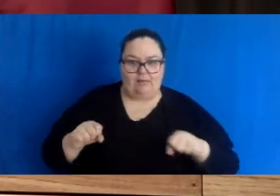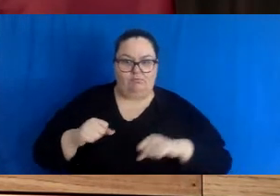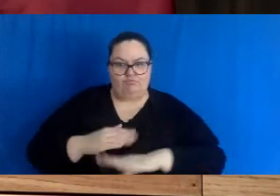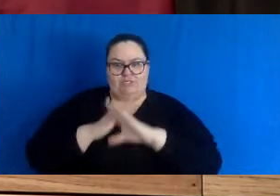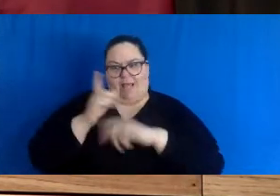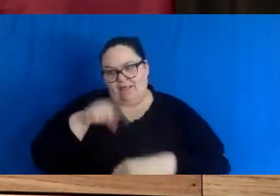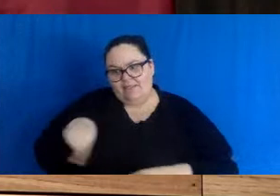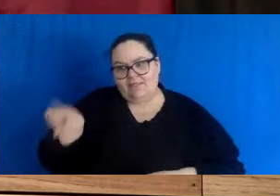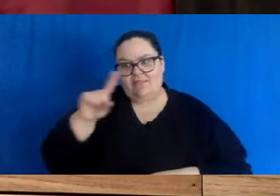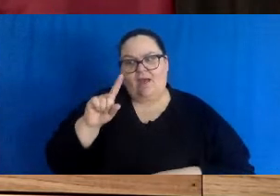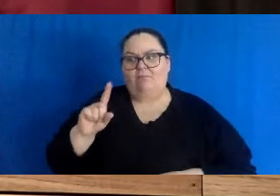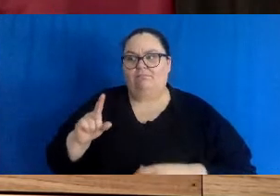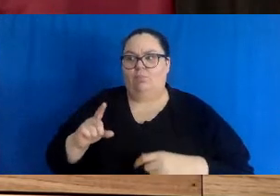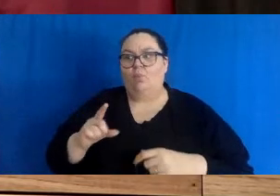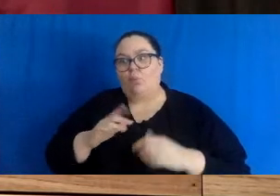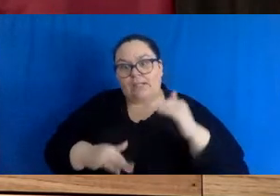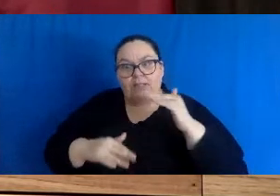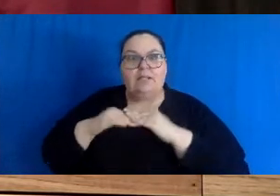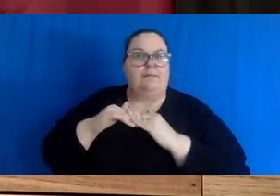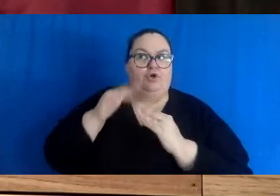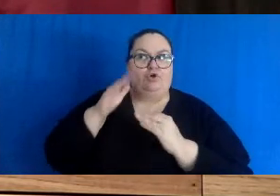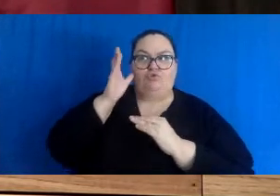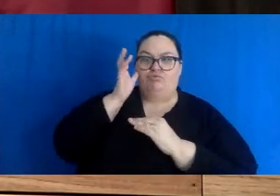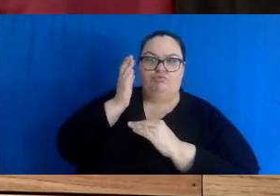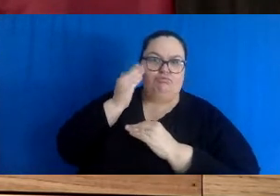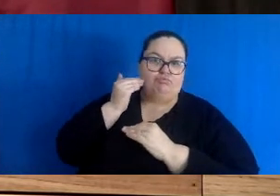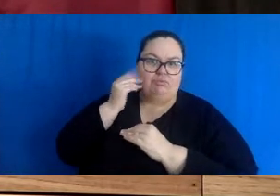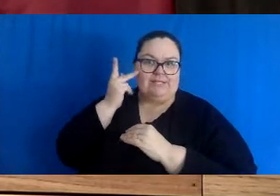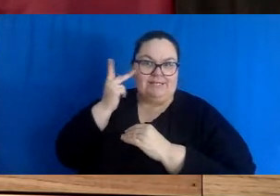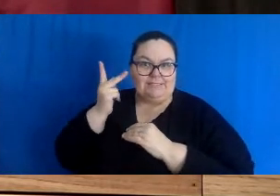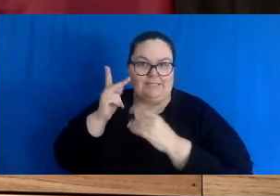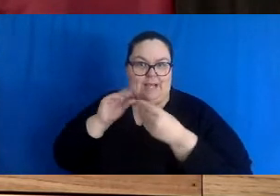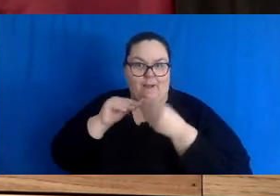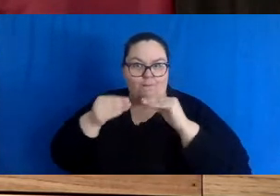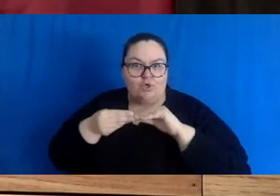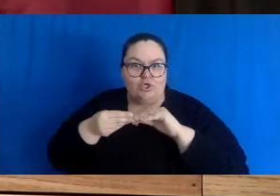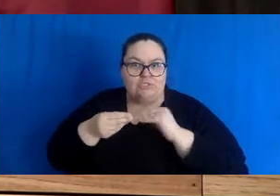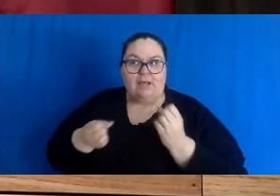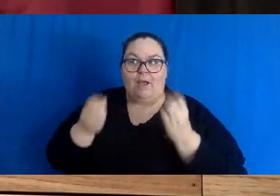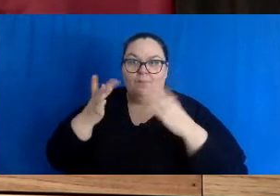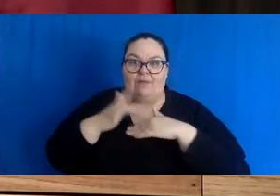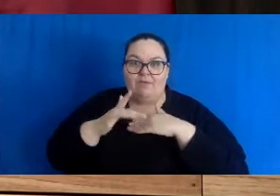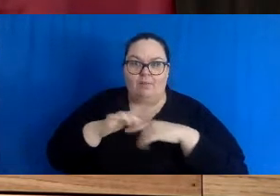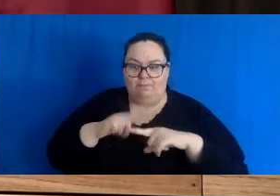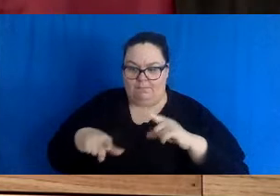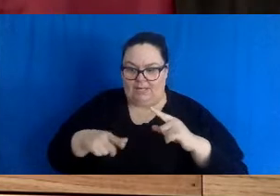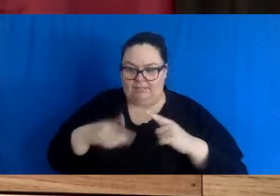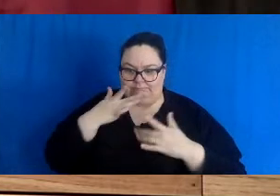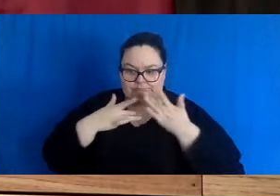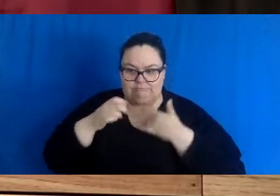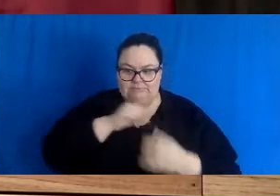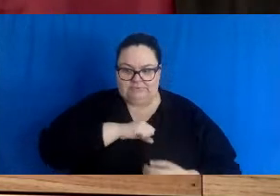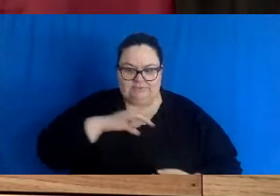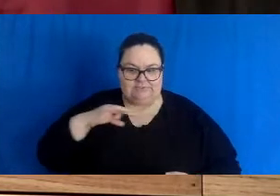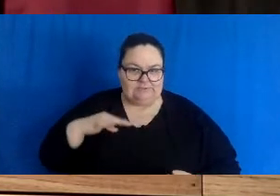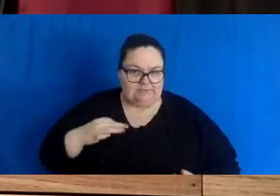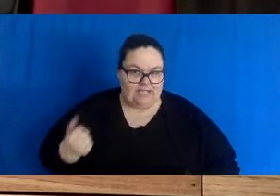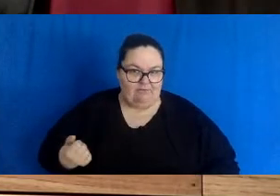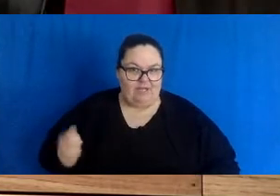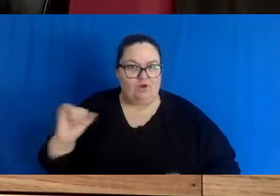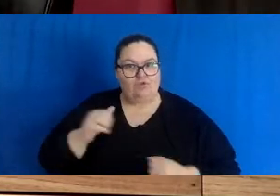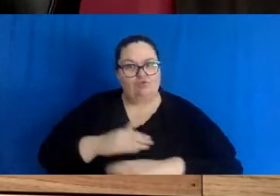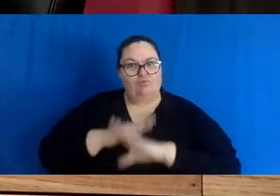capacity and offer those services and protect the people who haven't gotten their